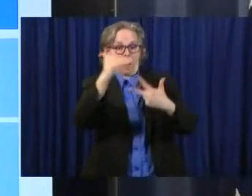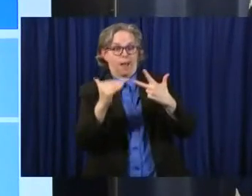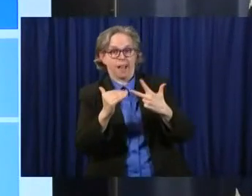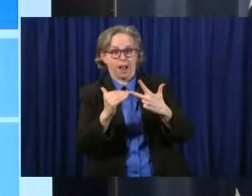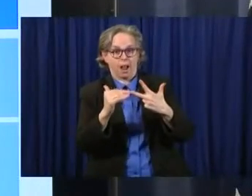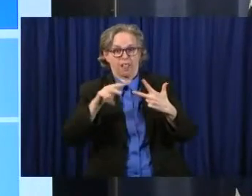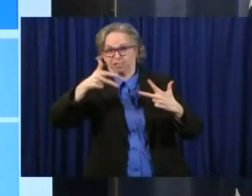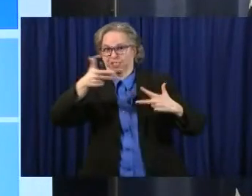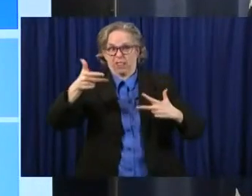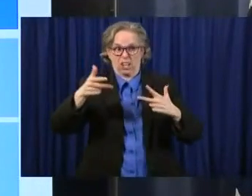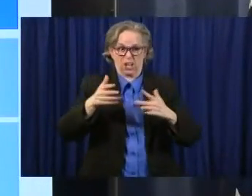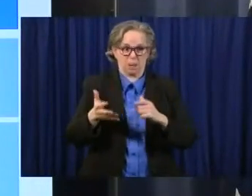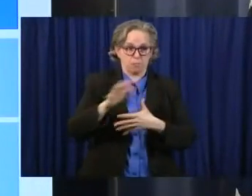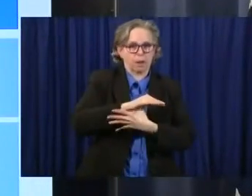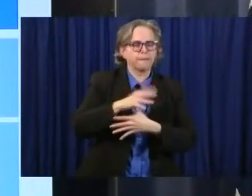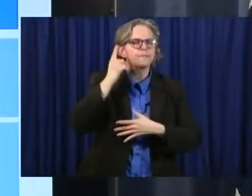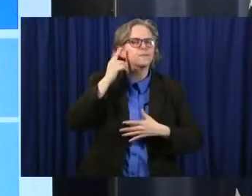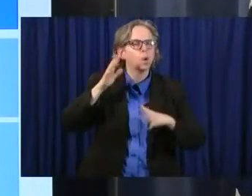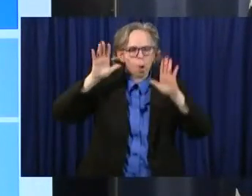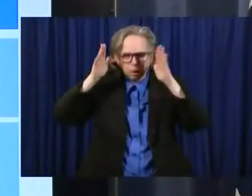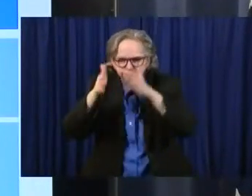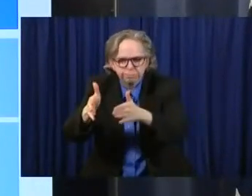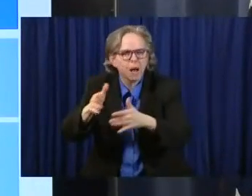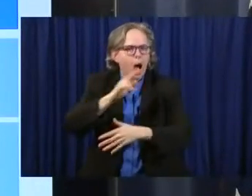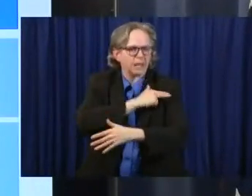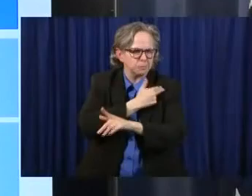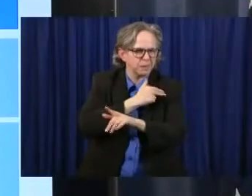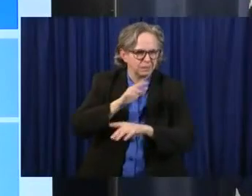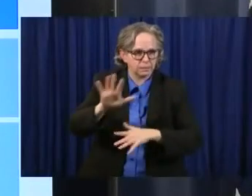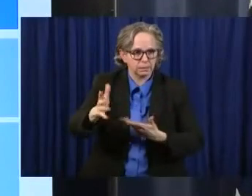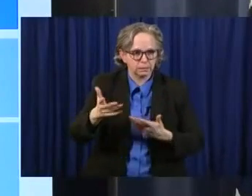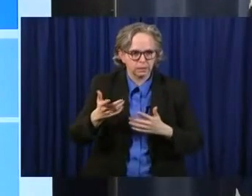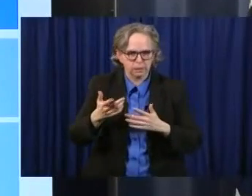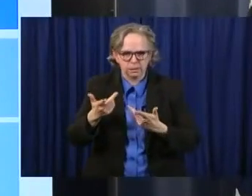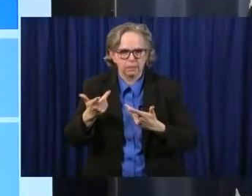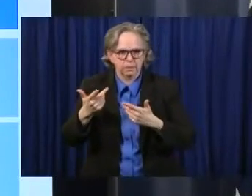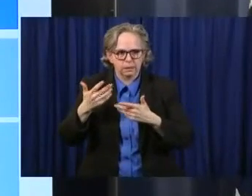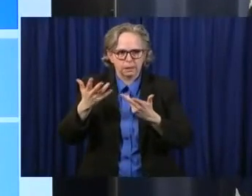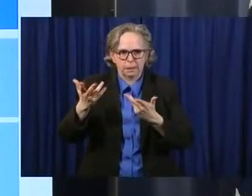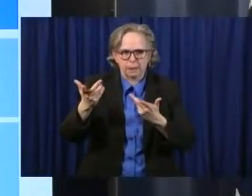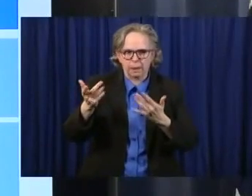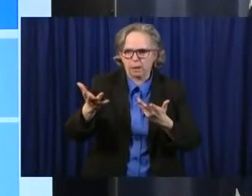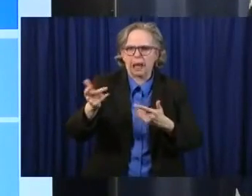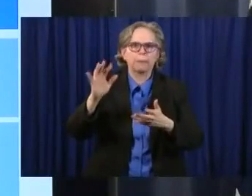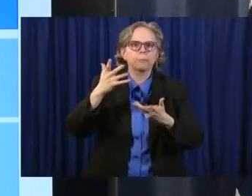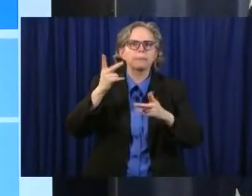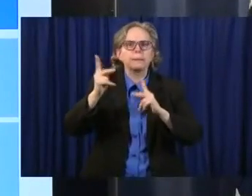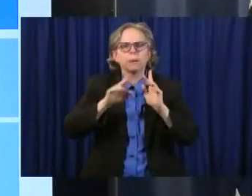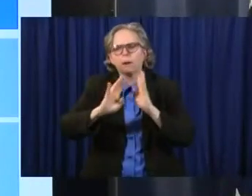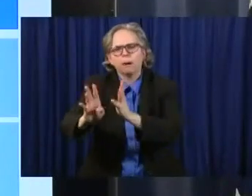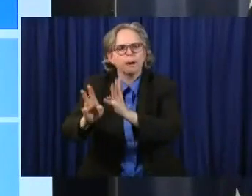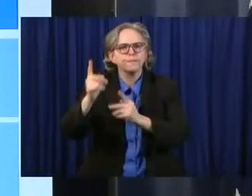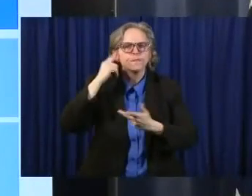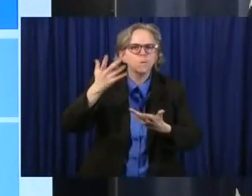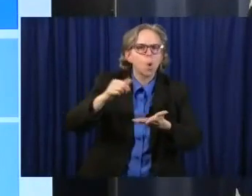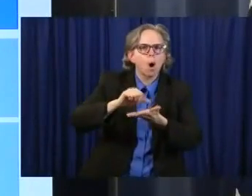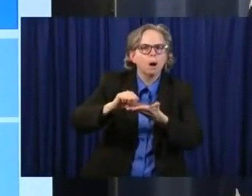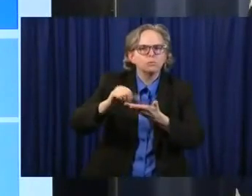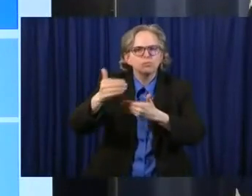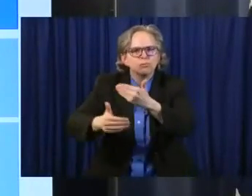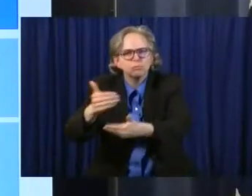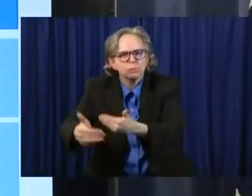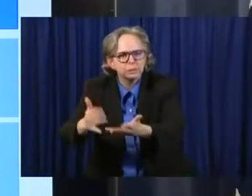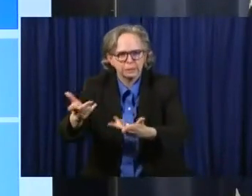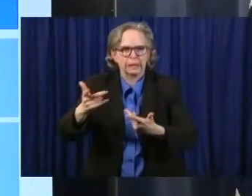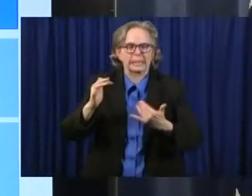open up more and more of those procedures we've delayed and get back to our primary care. It's really important that hospitals have the ability to test